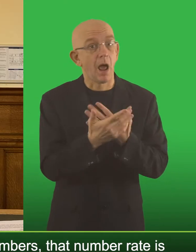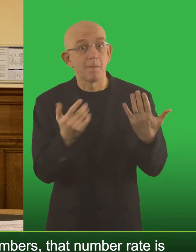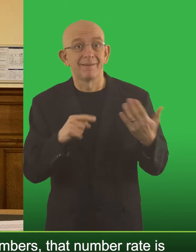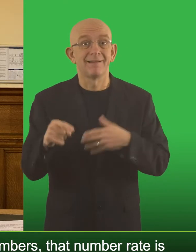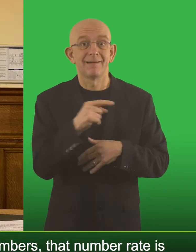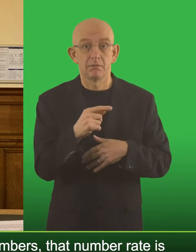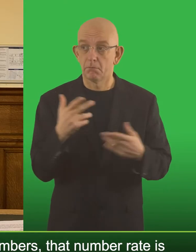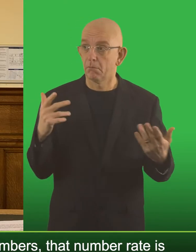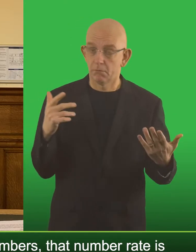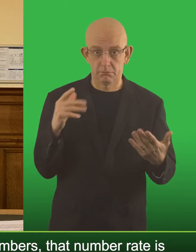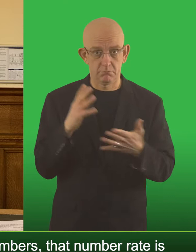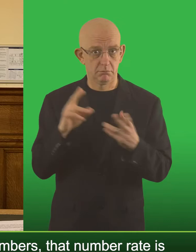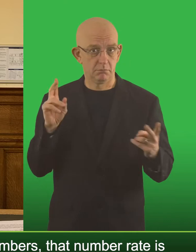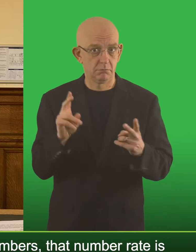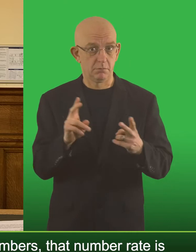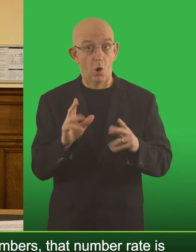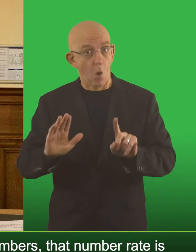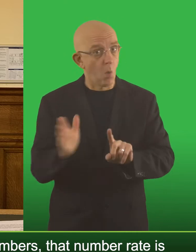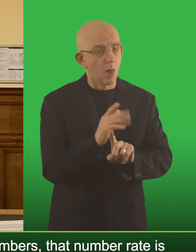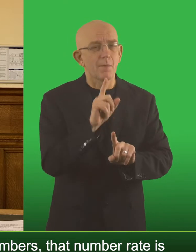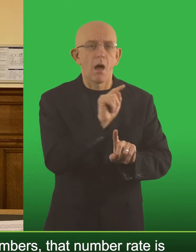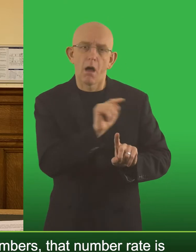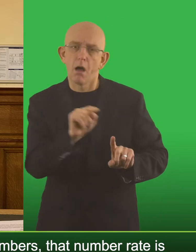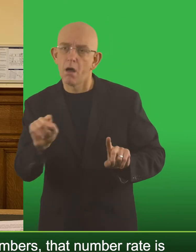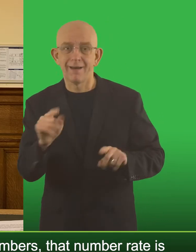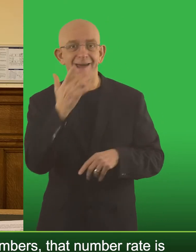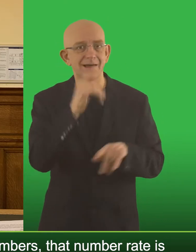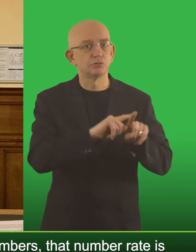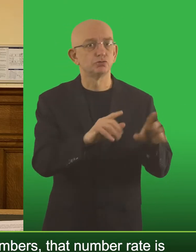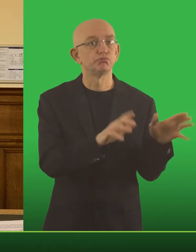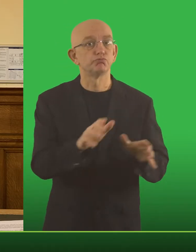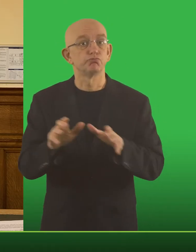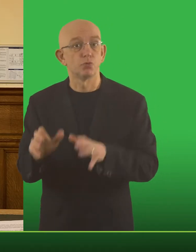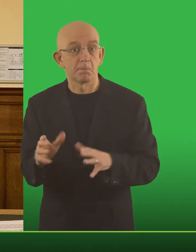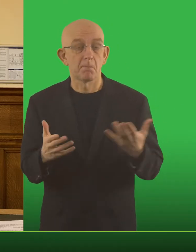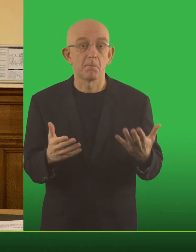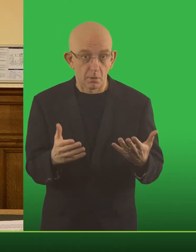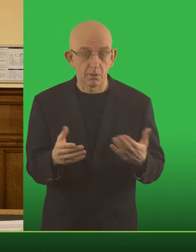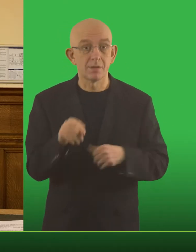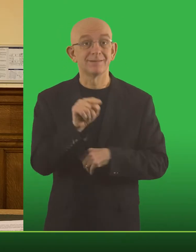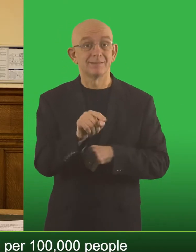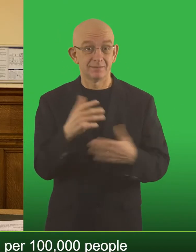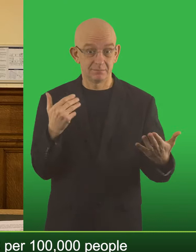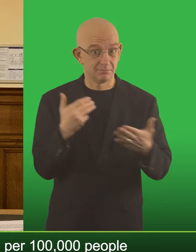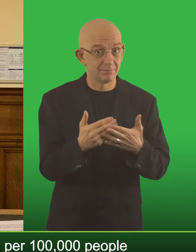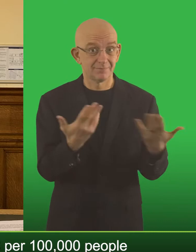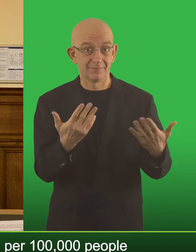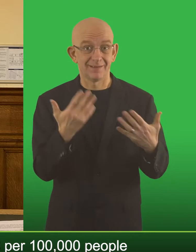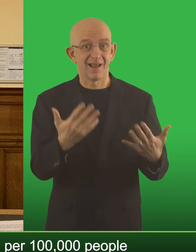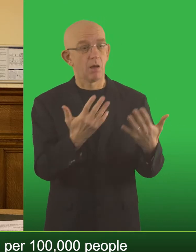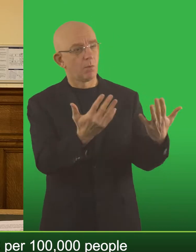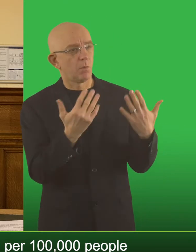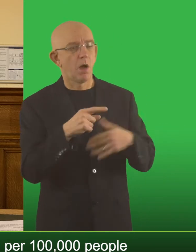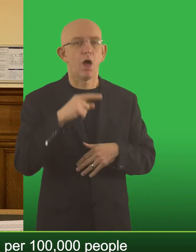actually the number of rates actually coming down in almost all but not quite all age groups yet. So we reached a